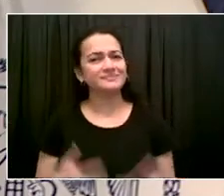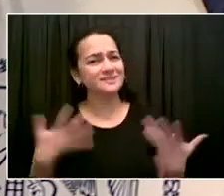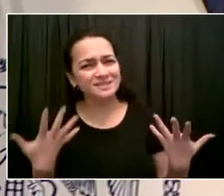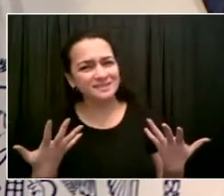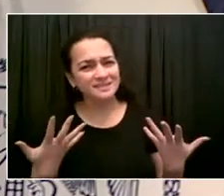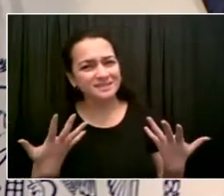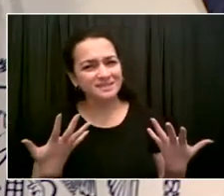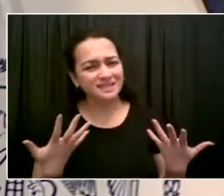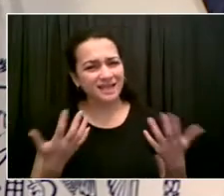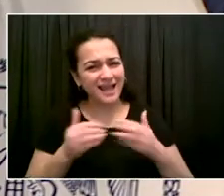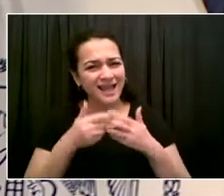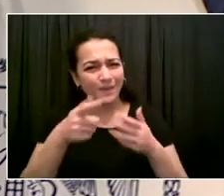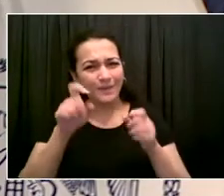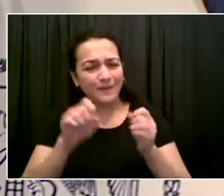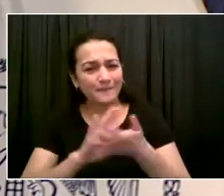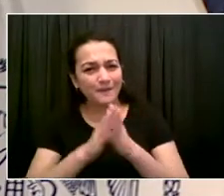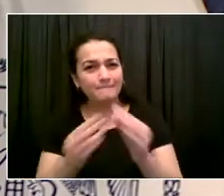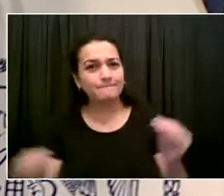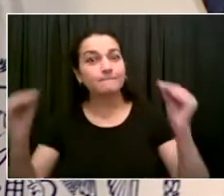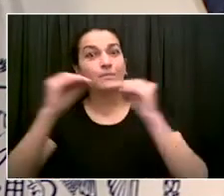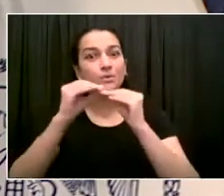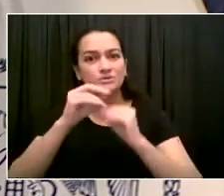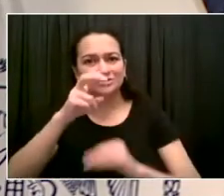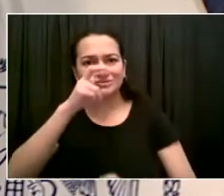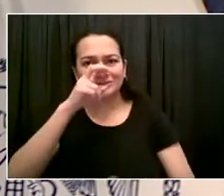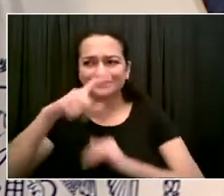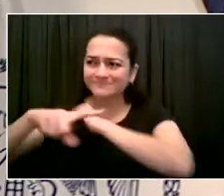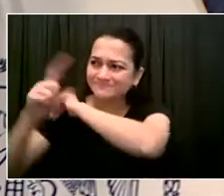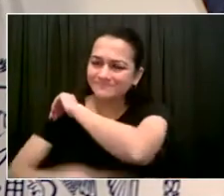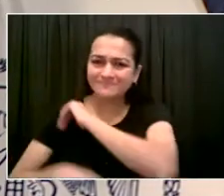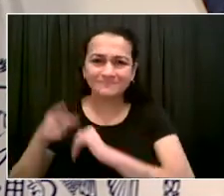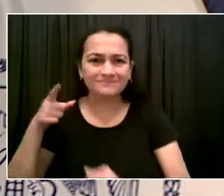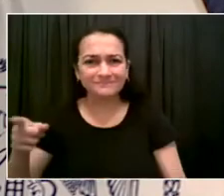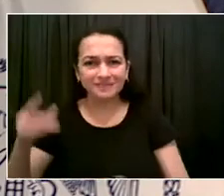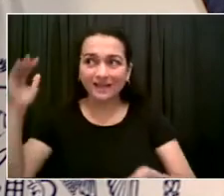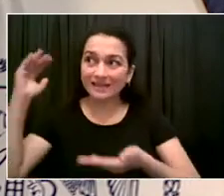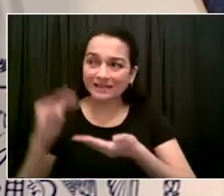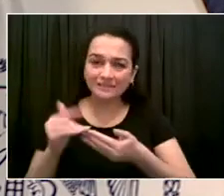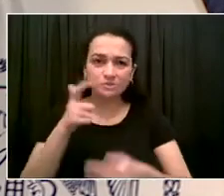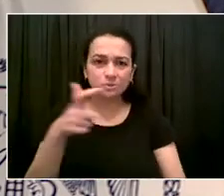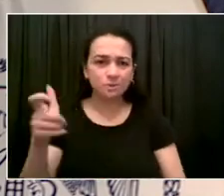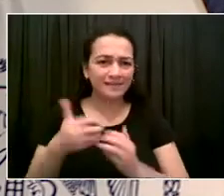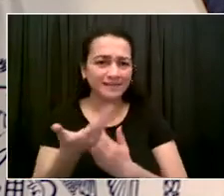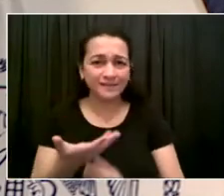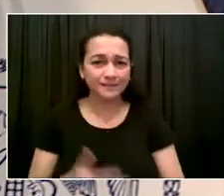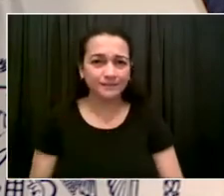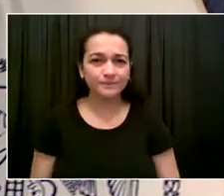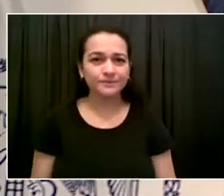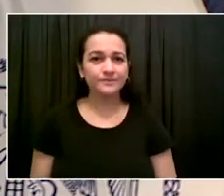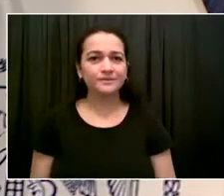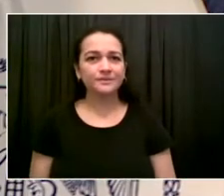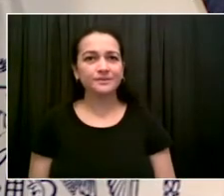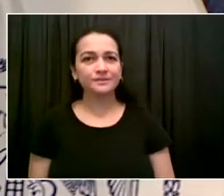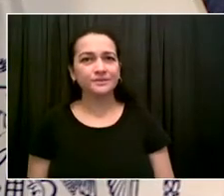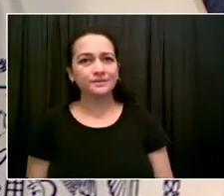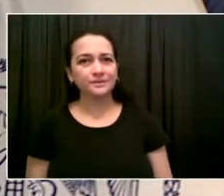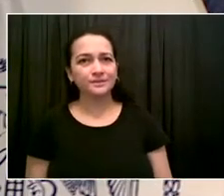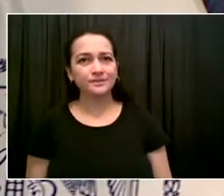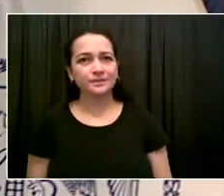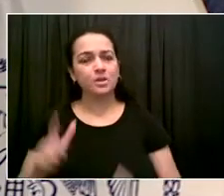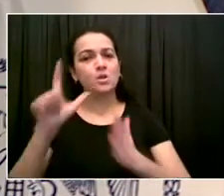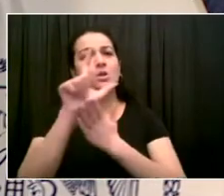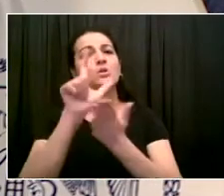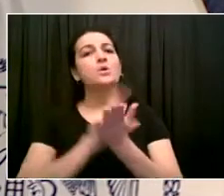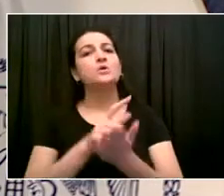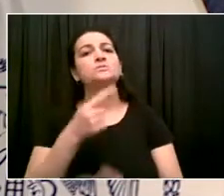That's a tricky one, Juliette. I'd have to have folks get back to you, including the legal issues there. You know there are certain